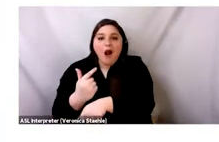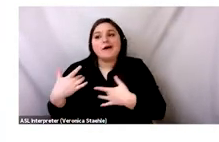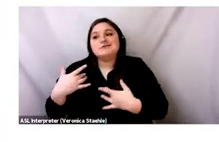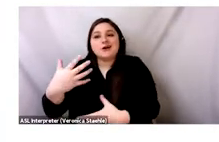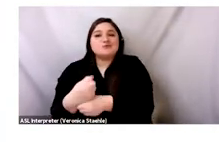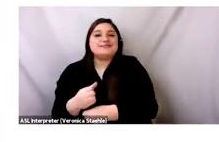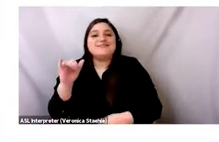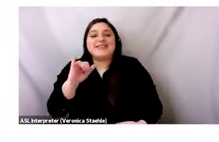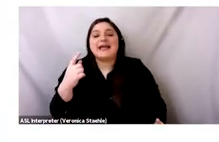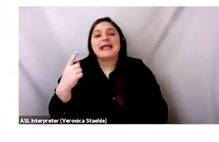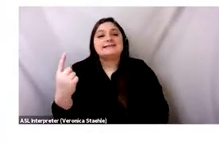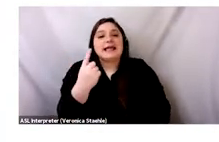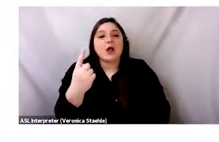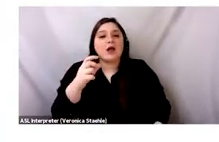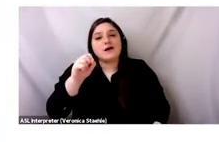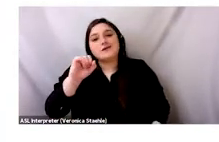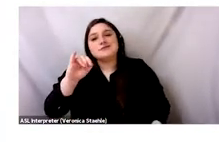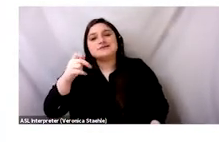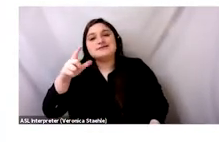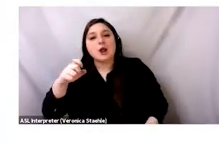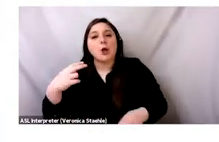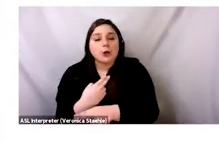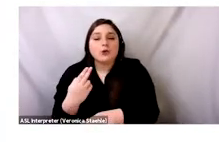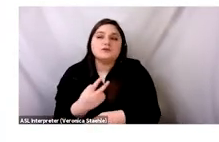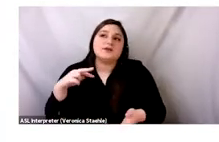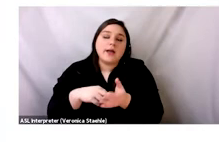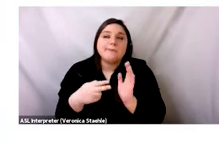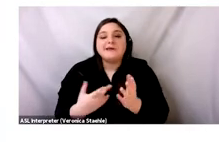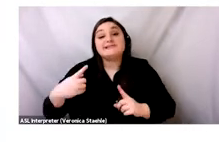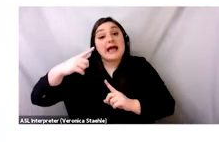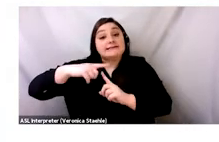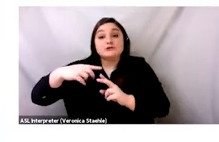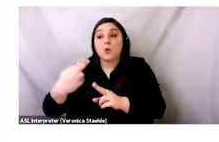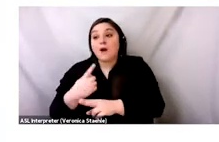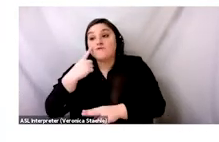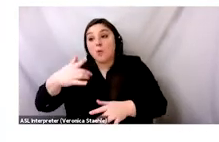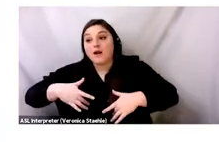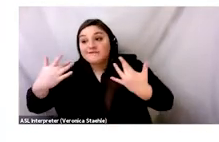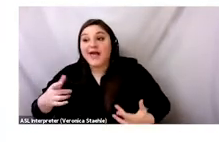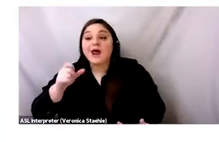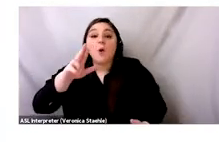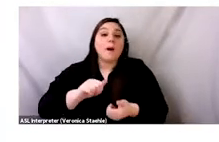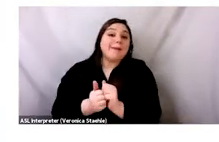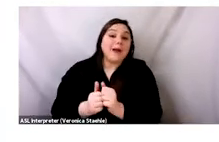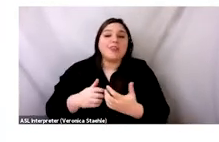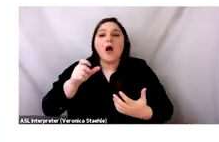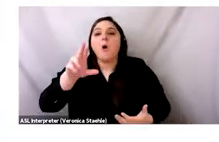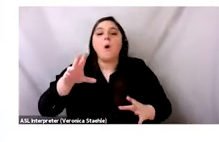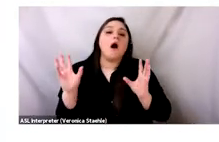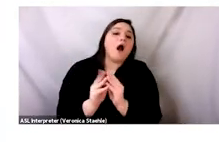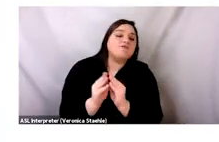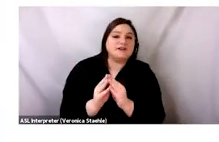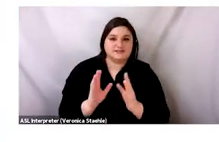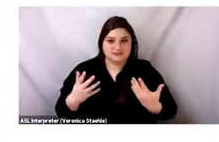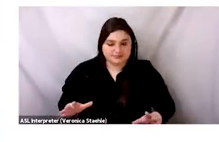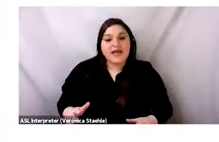global north. The t-shirts that end up in Ghana are what we call single-use. So, they're swag tees for specific events,